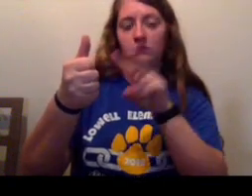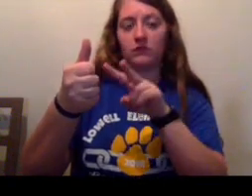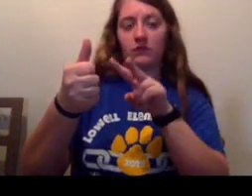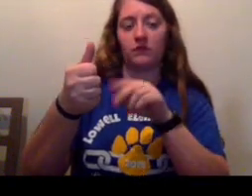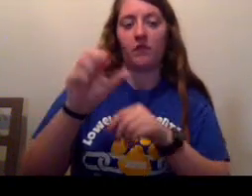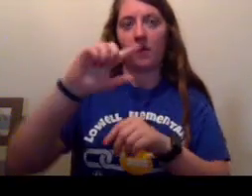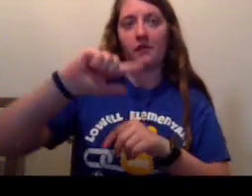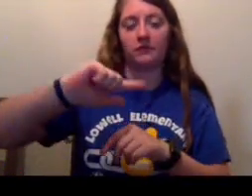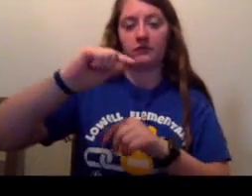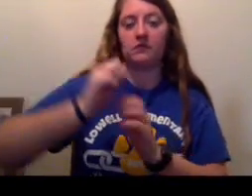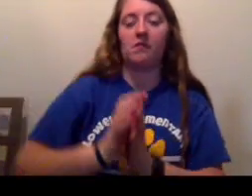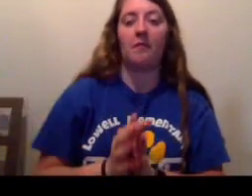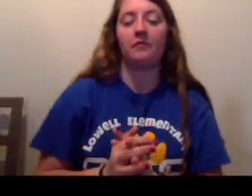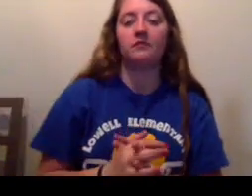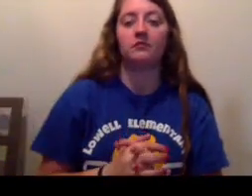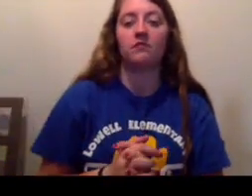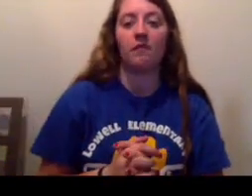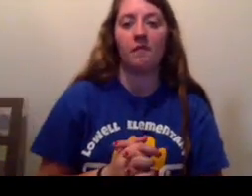back to the mountain.